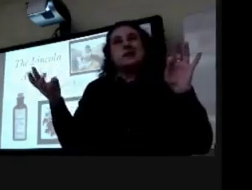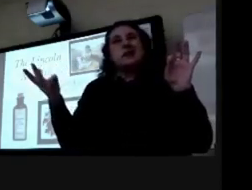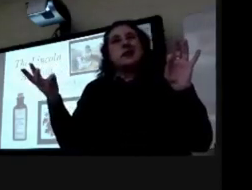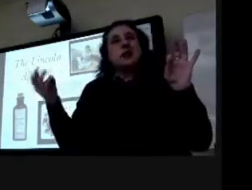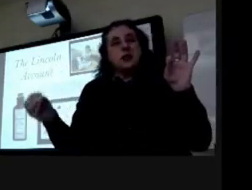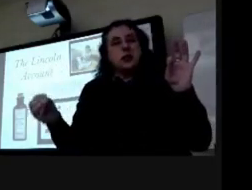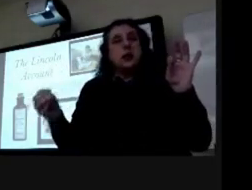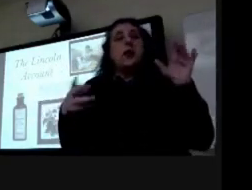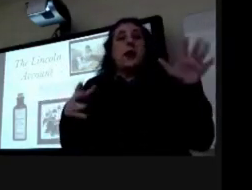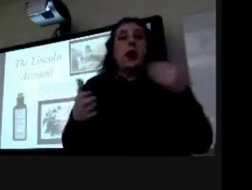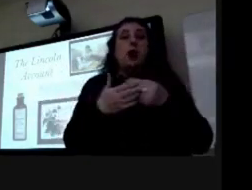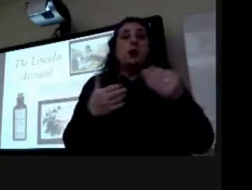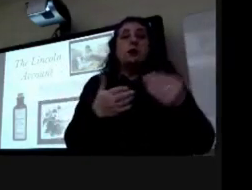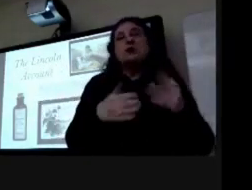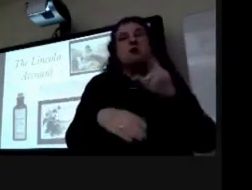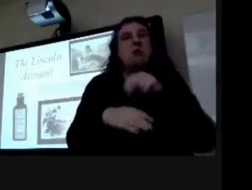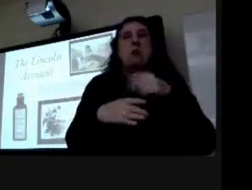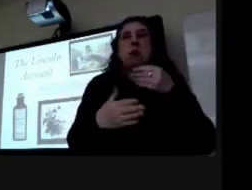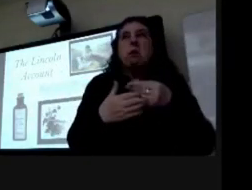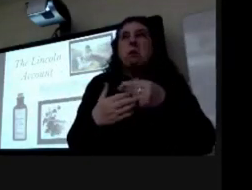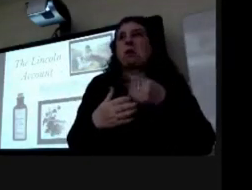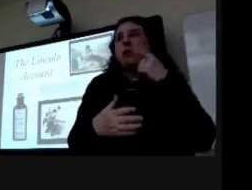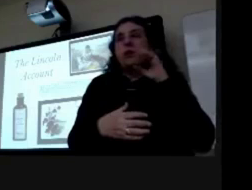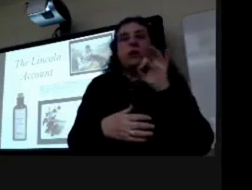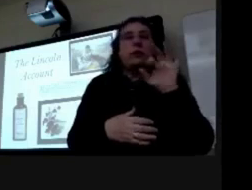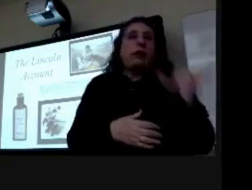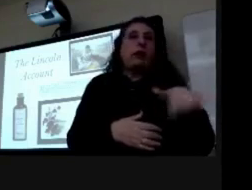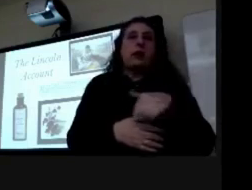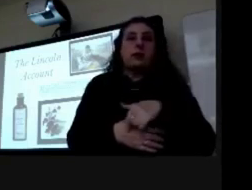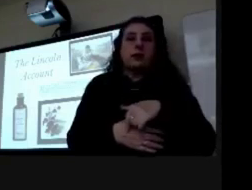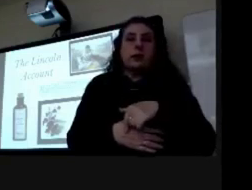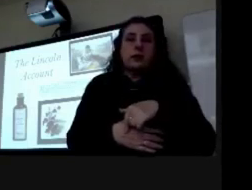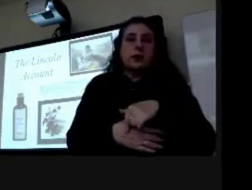their purchases were pretty normal for a family at the time